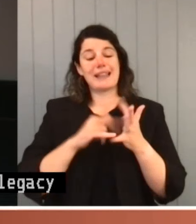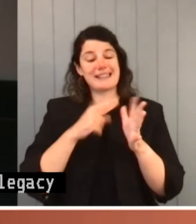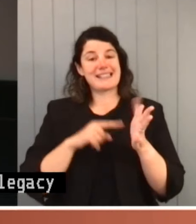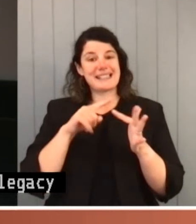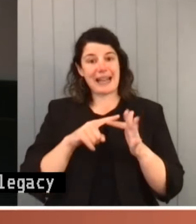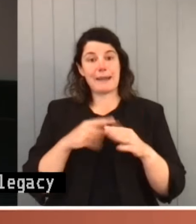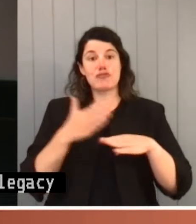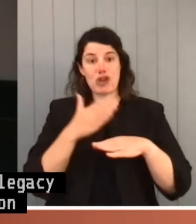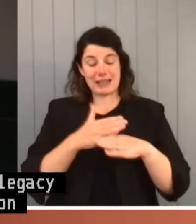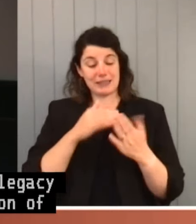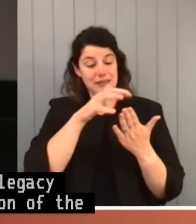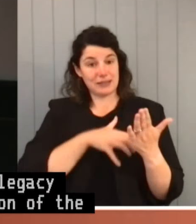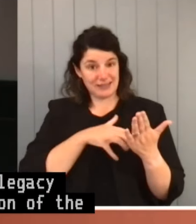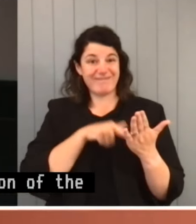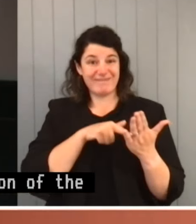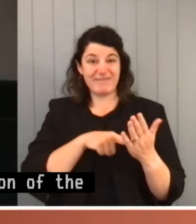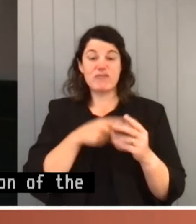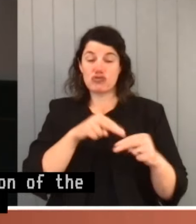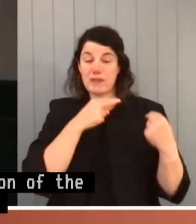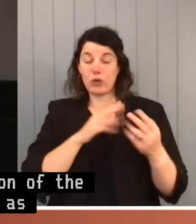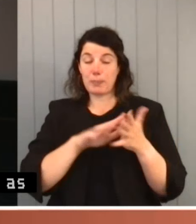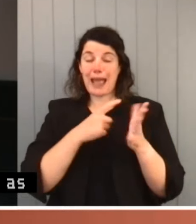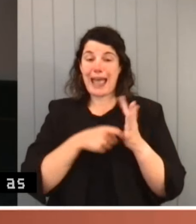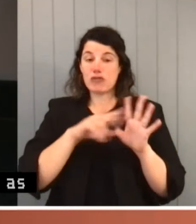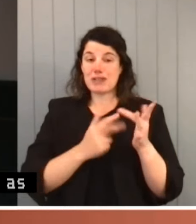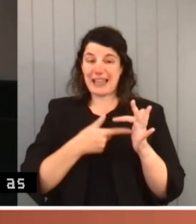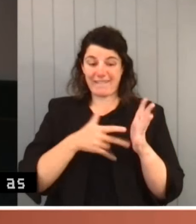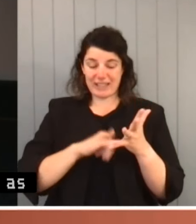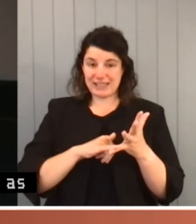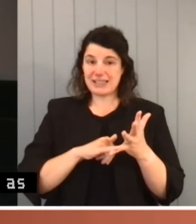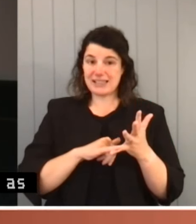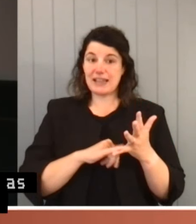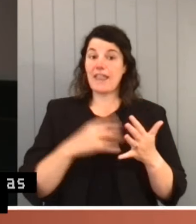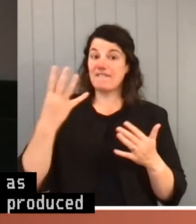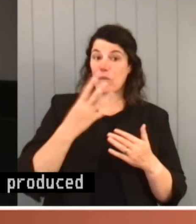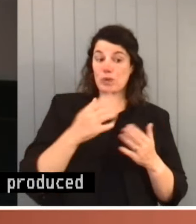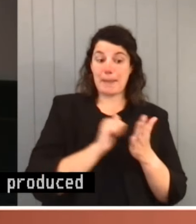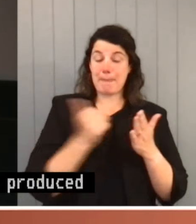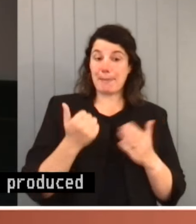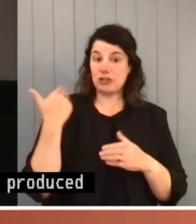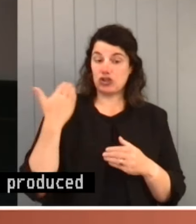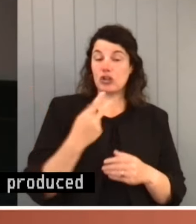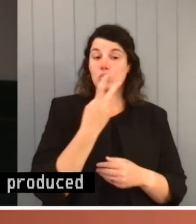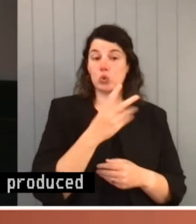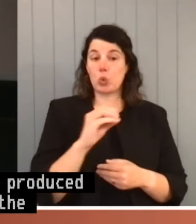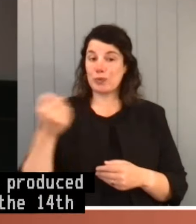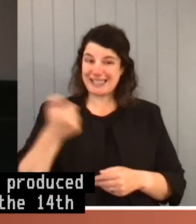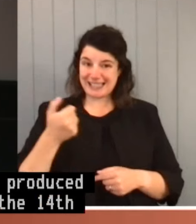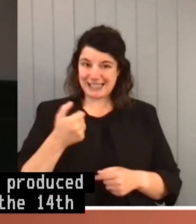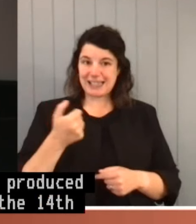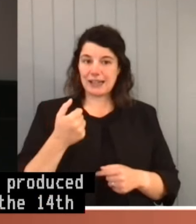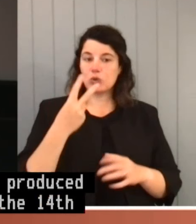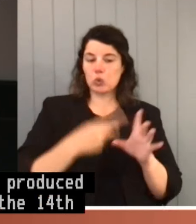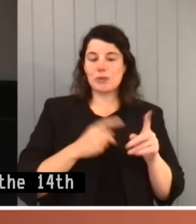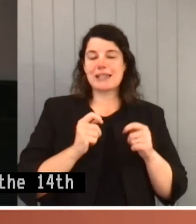Evans. He produced six editions of the work, the 14th of which was published in 2016, two years after